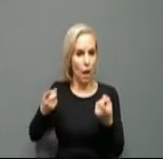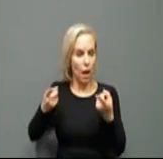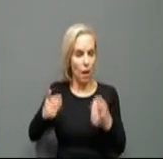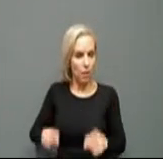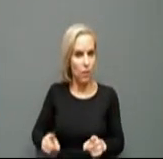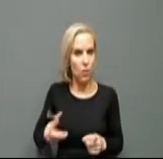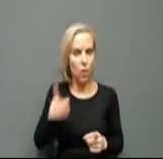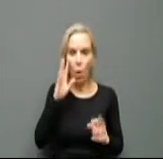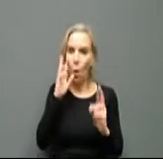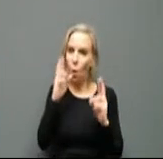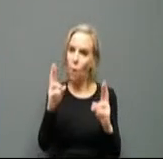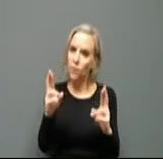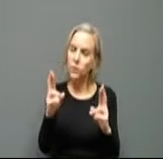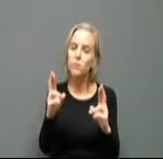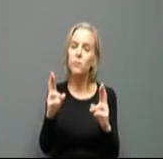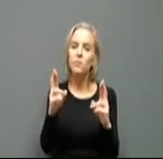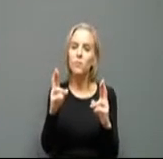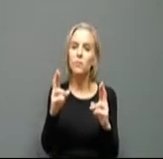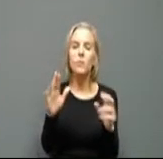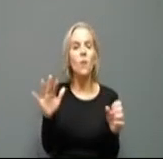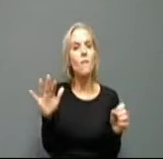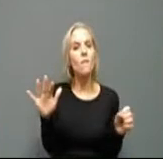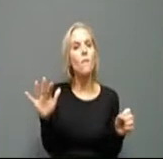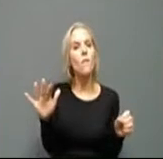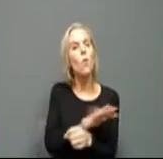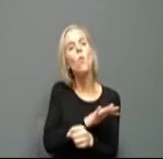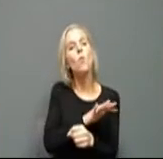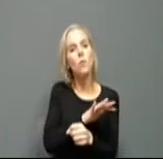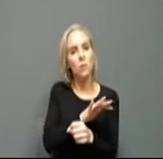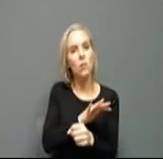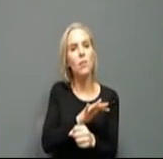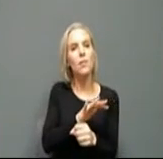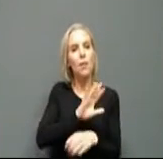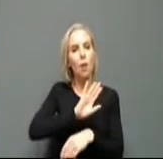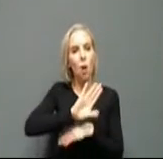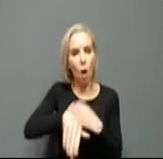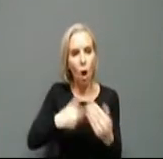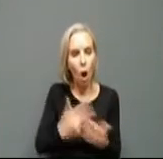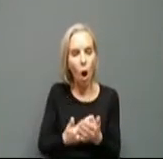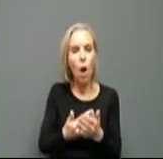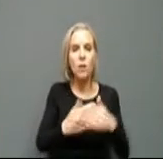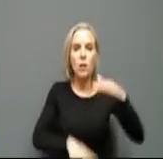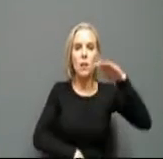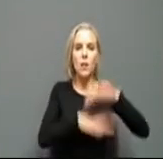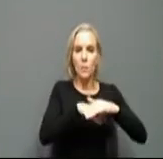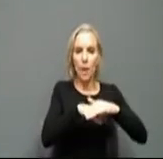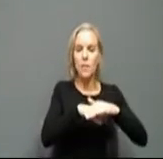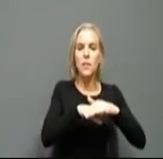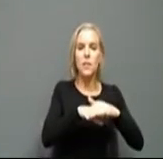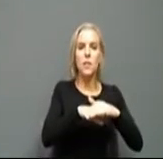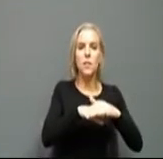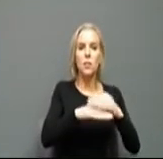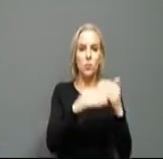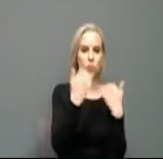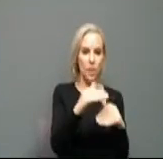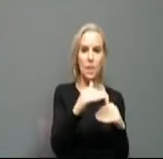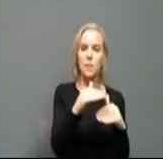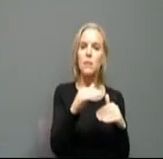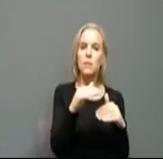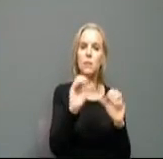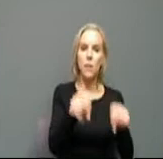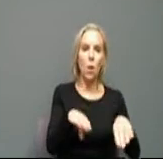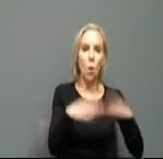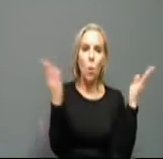full easing of all capacity restrictions. So this is the next part that we're looking at. We want to see